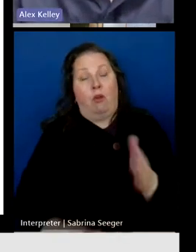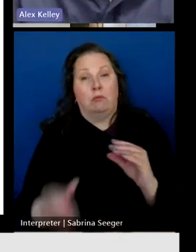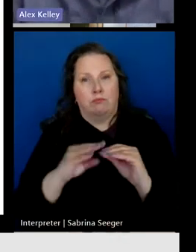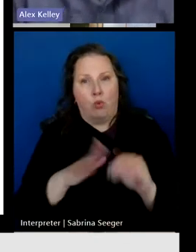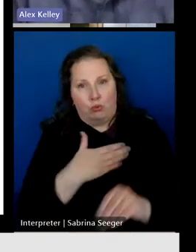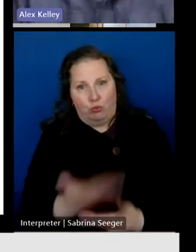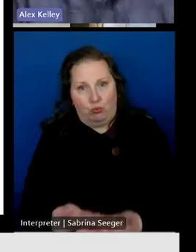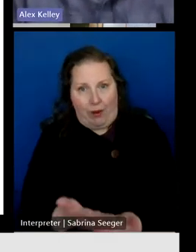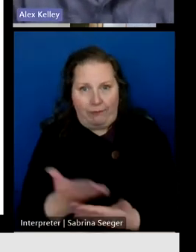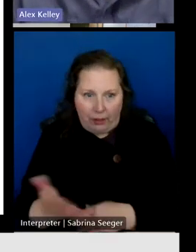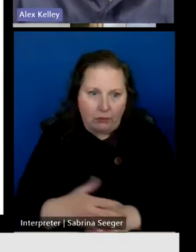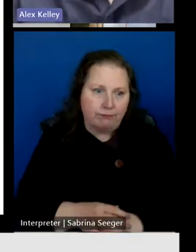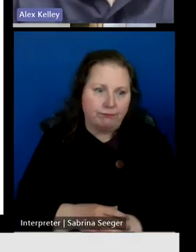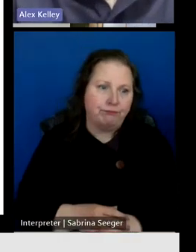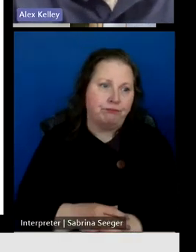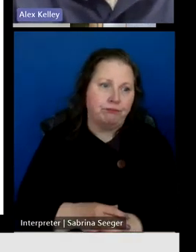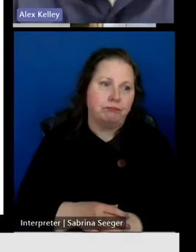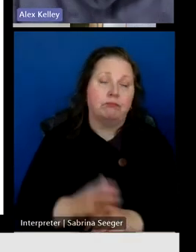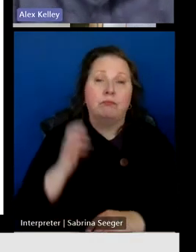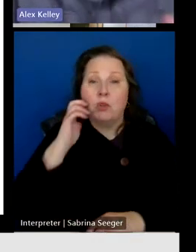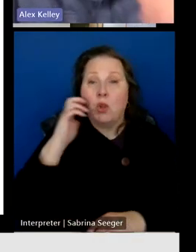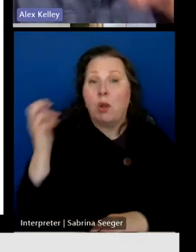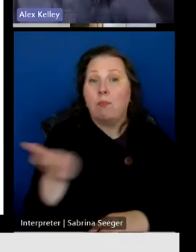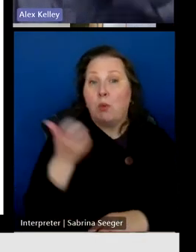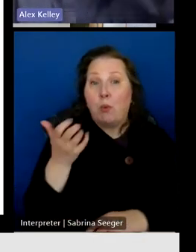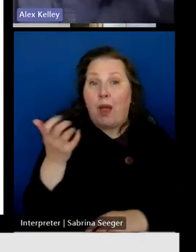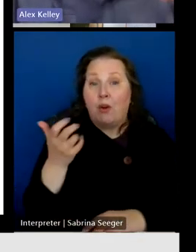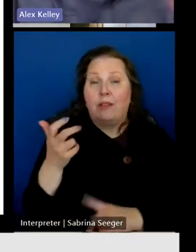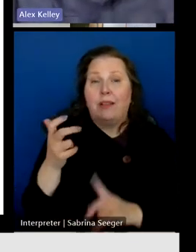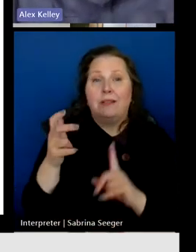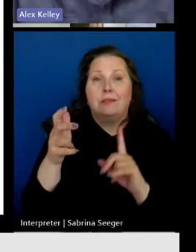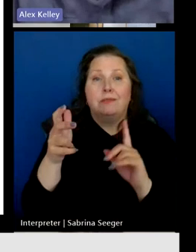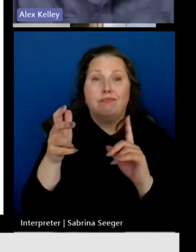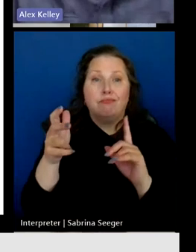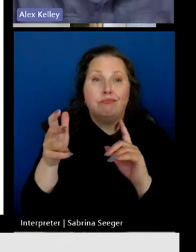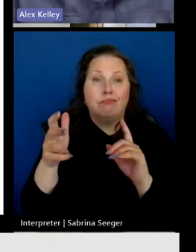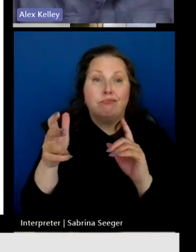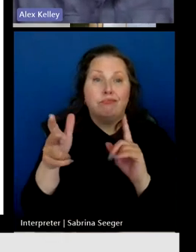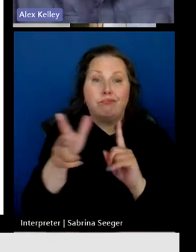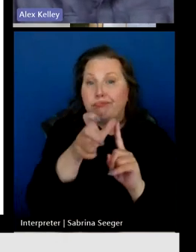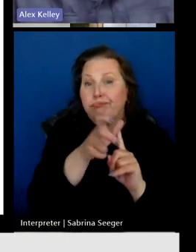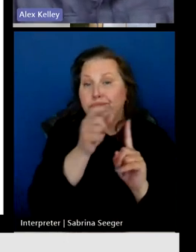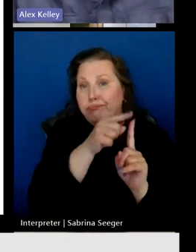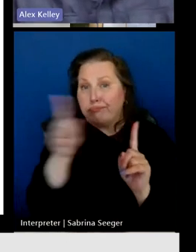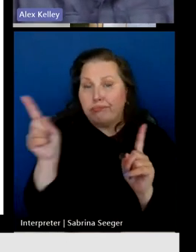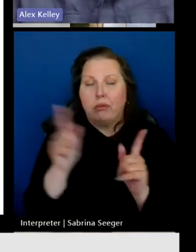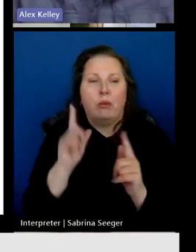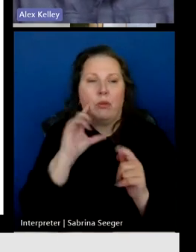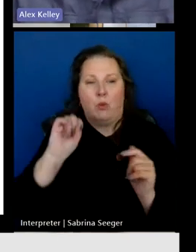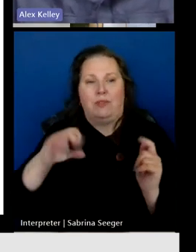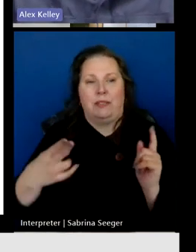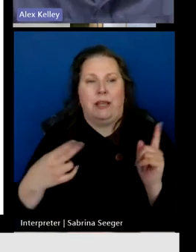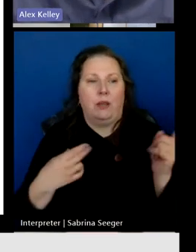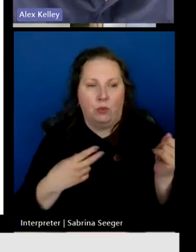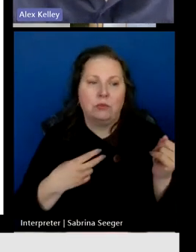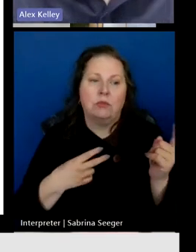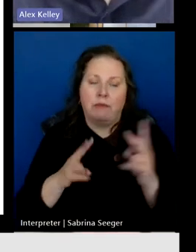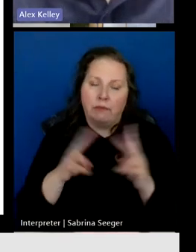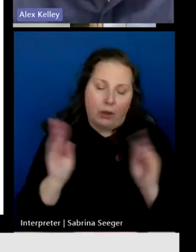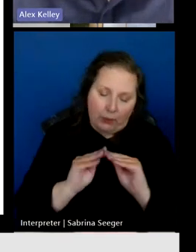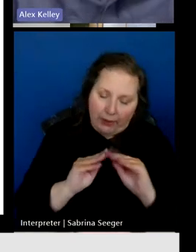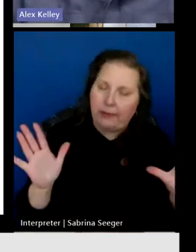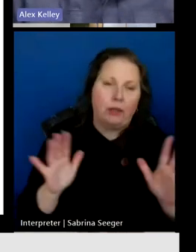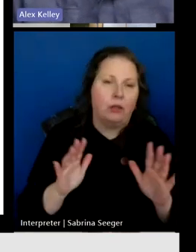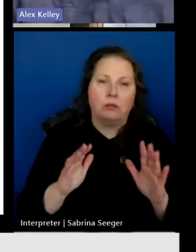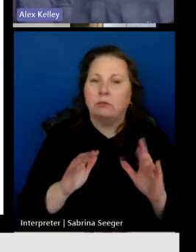So, in the mobile wireless department, stakeholders were very adamant and very